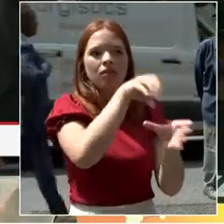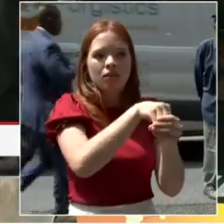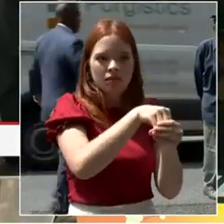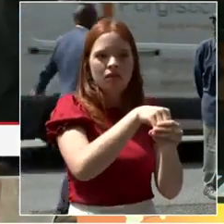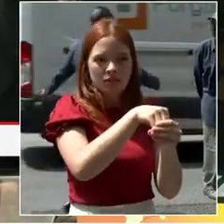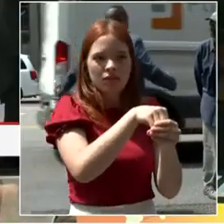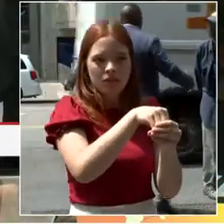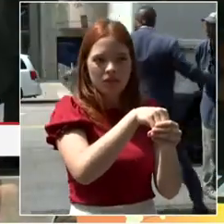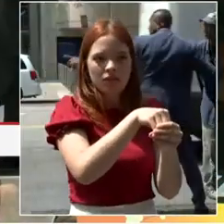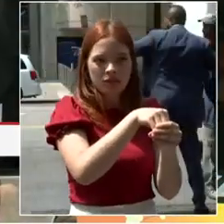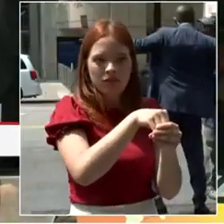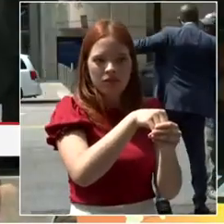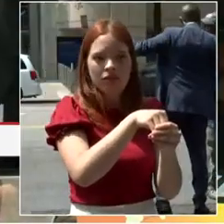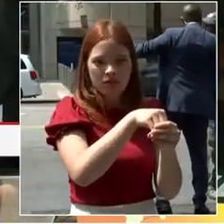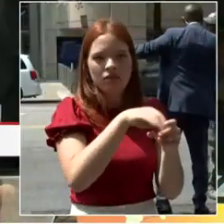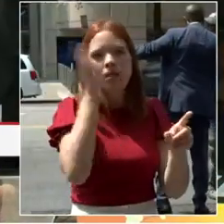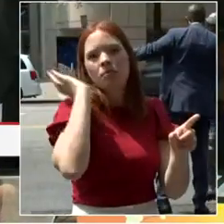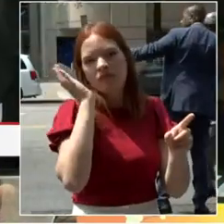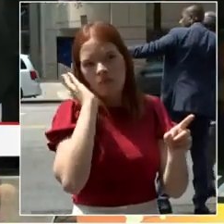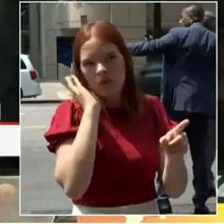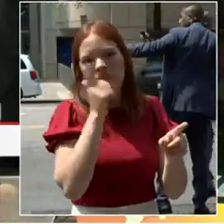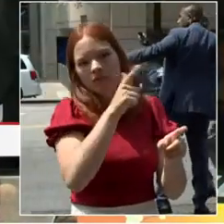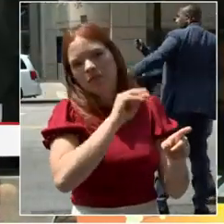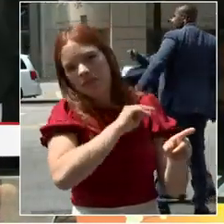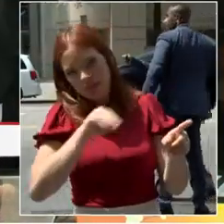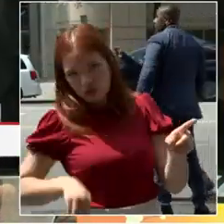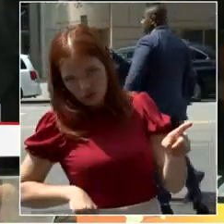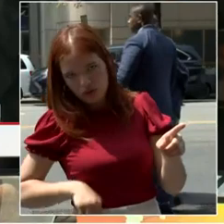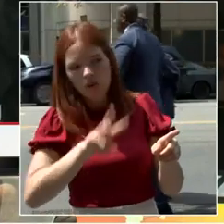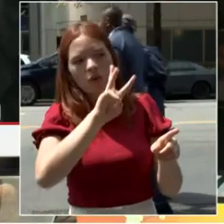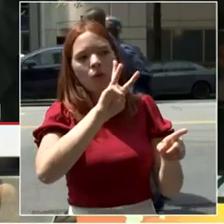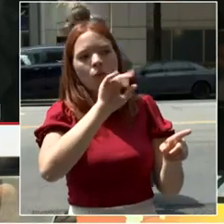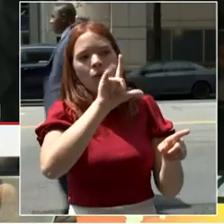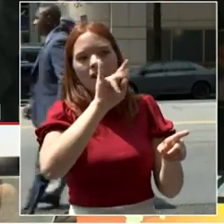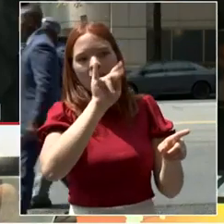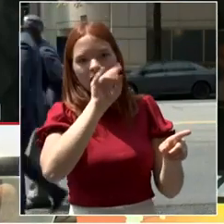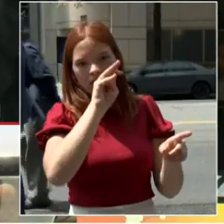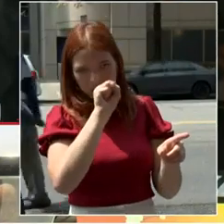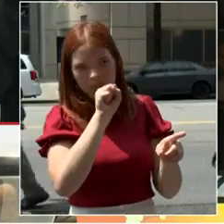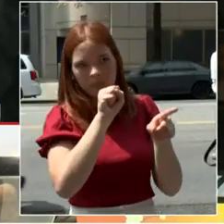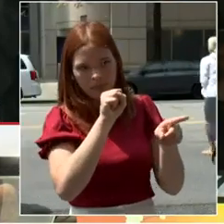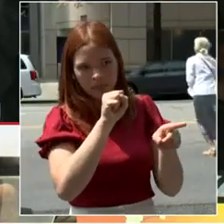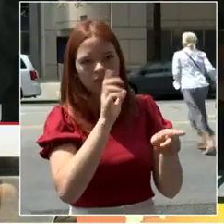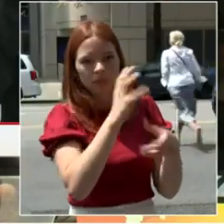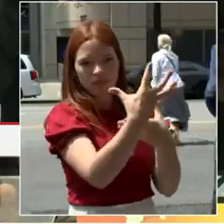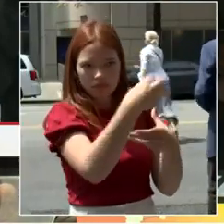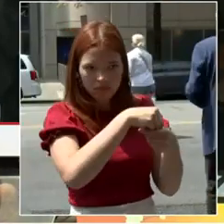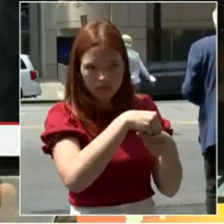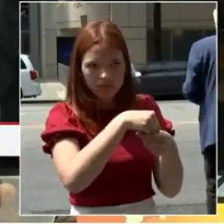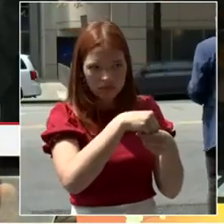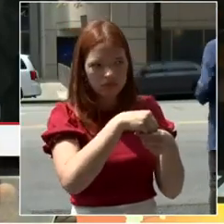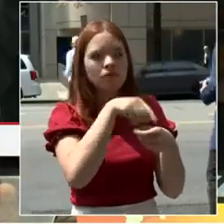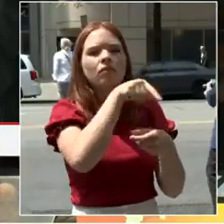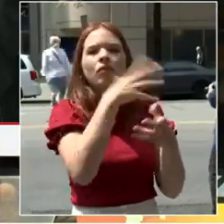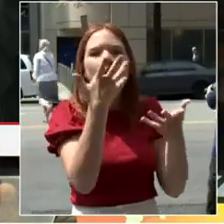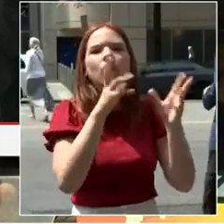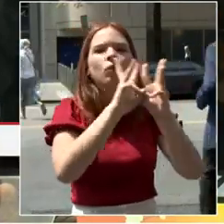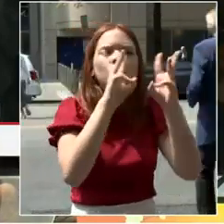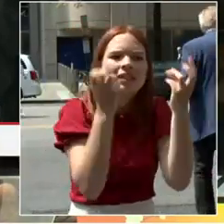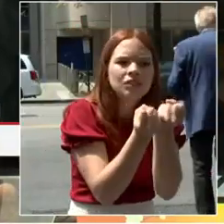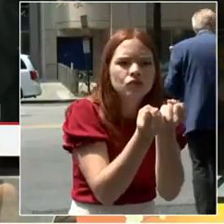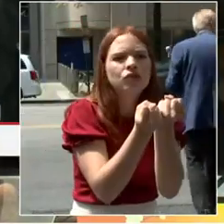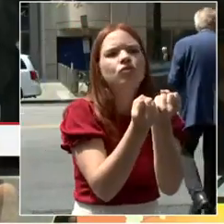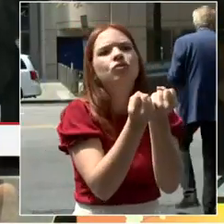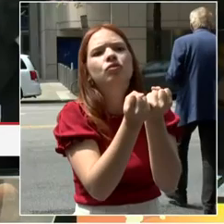wave your hand, is going to convene a visioning workshop with local and national and international